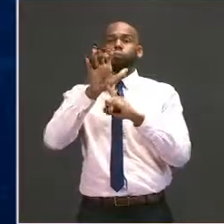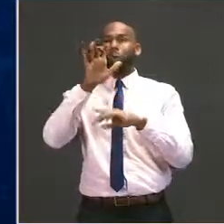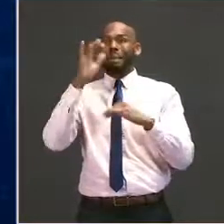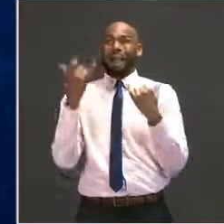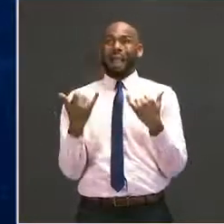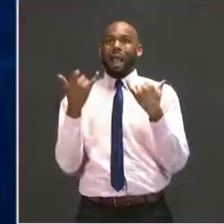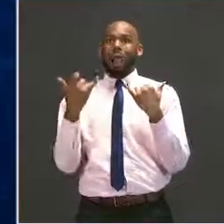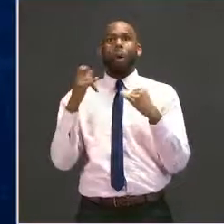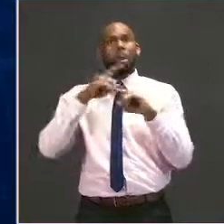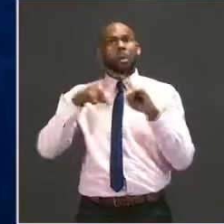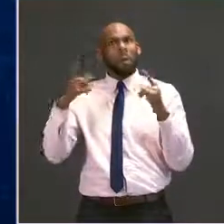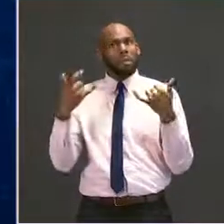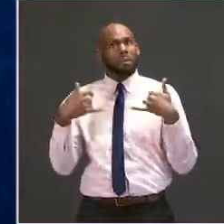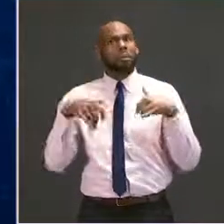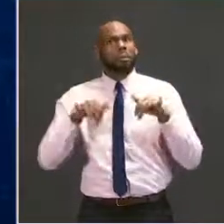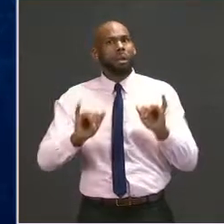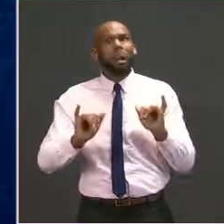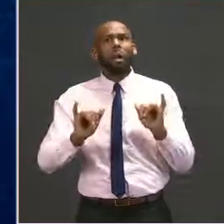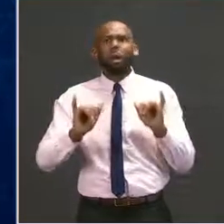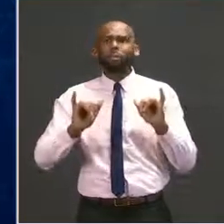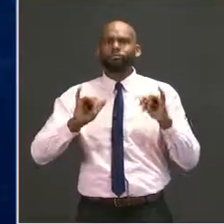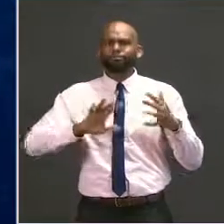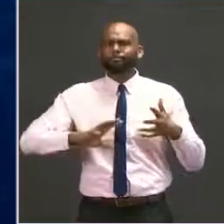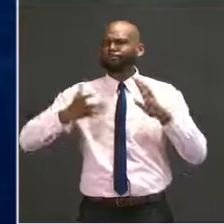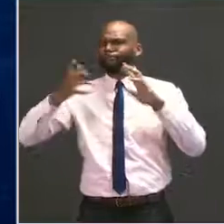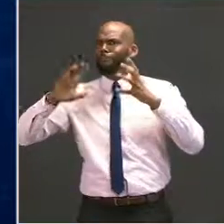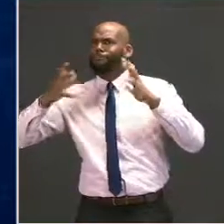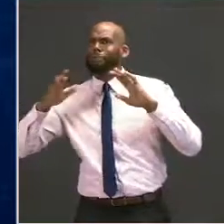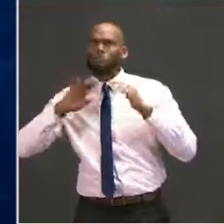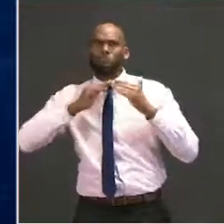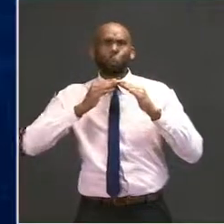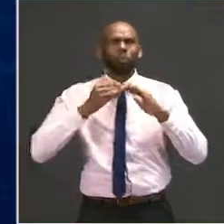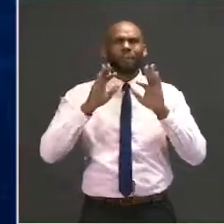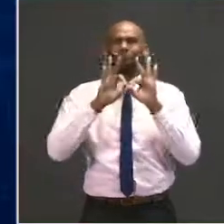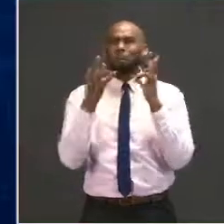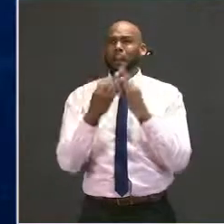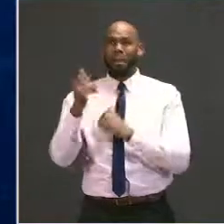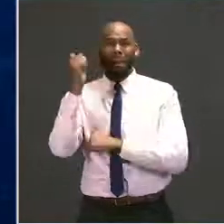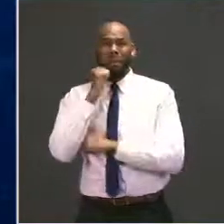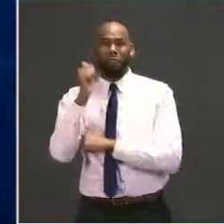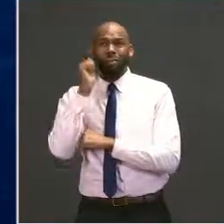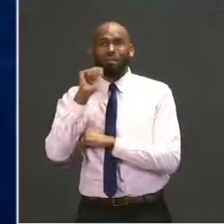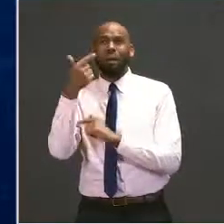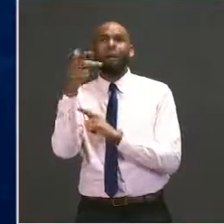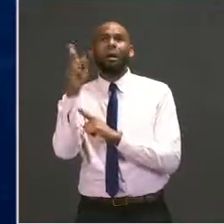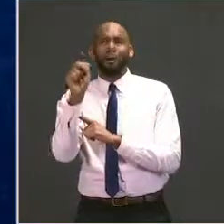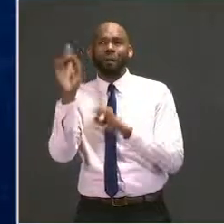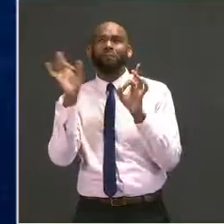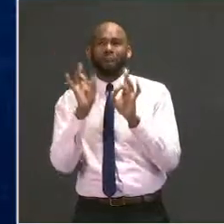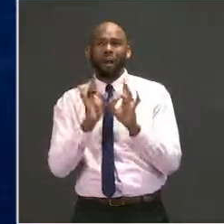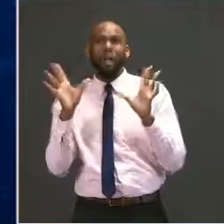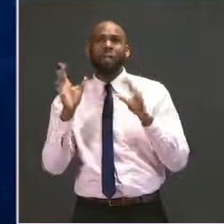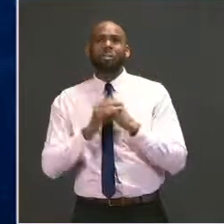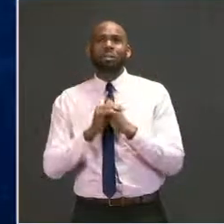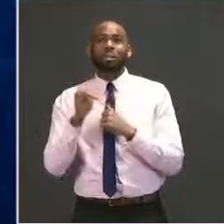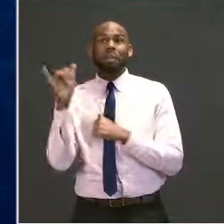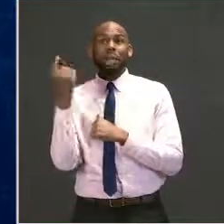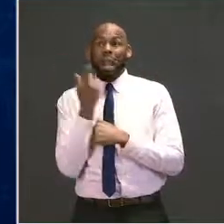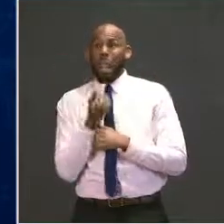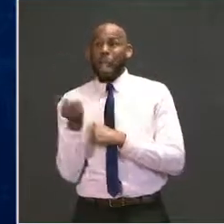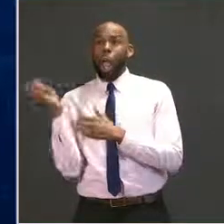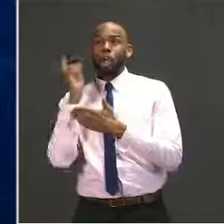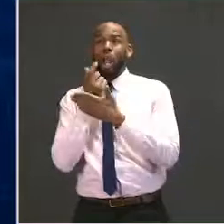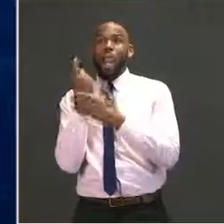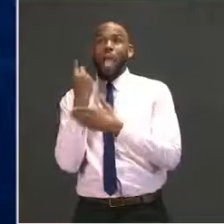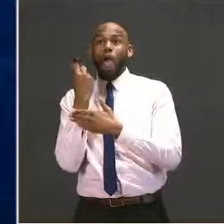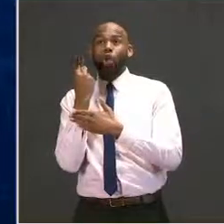violence continues to fracture American communities and American families every single day. Last year, we saw a historic spike in homicides